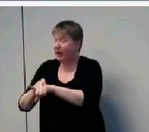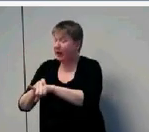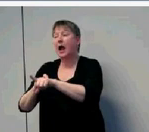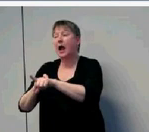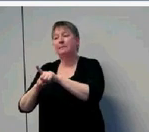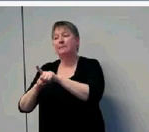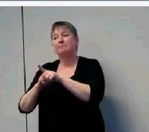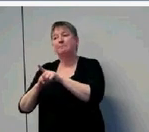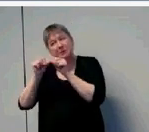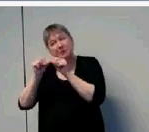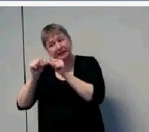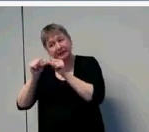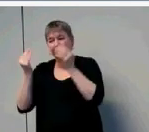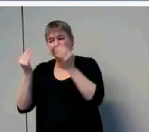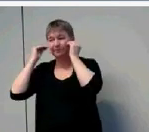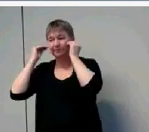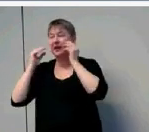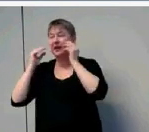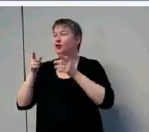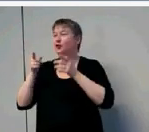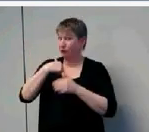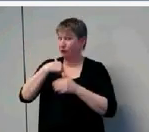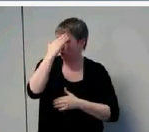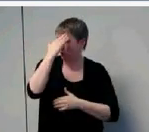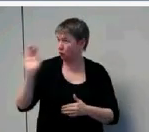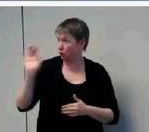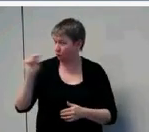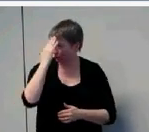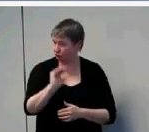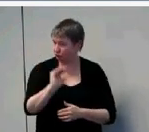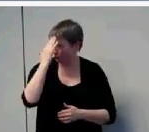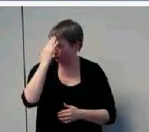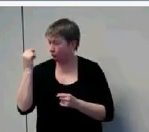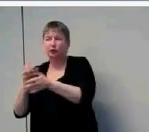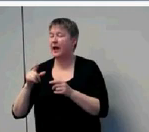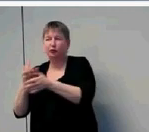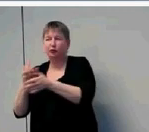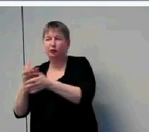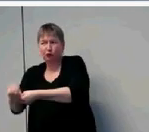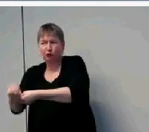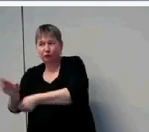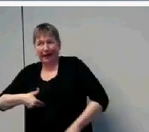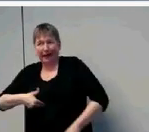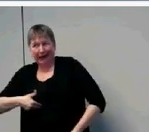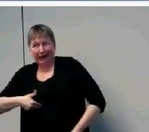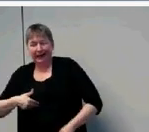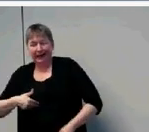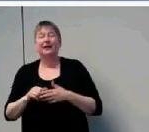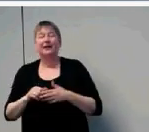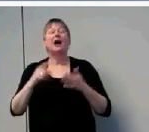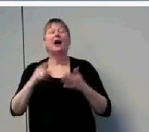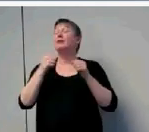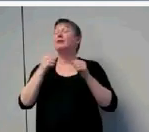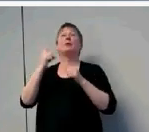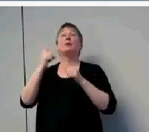knowing your child and trusting your gut and still being persistent. I remember one mother who said to me, I just needed to